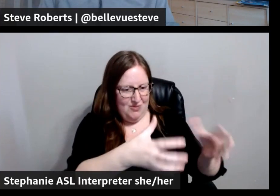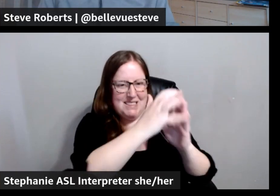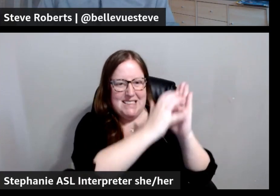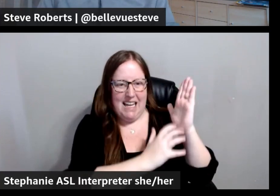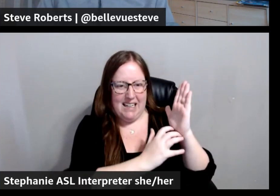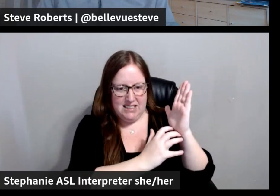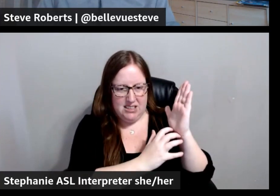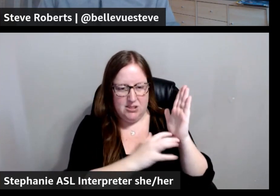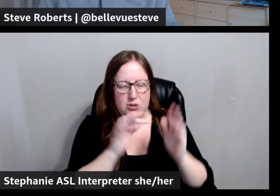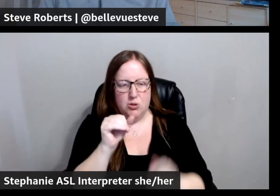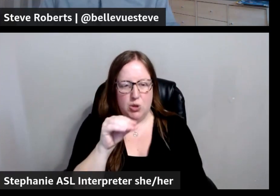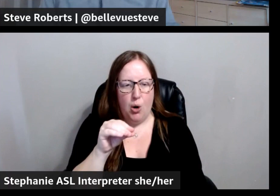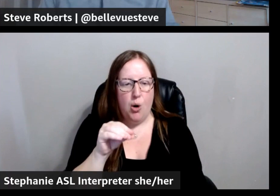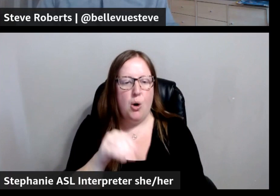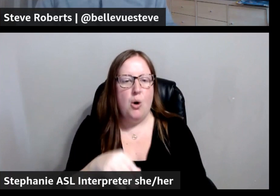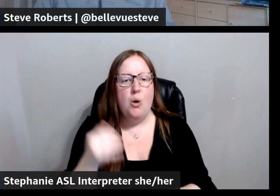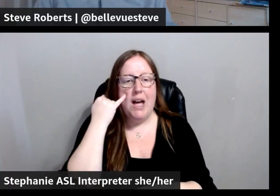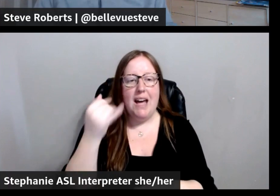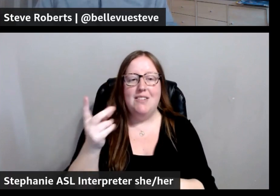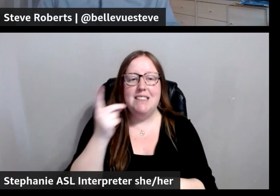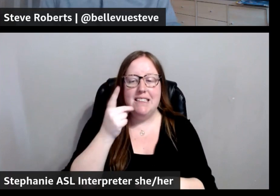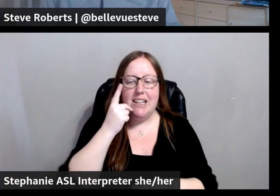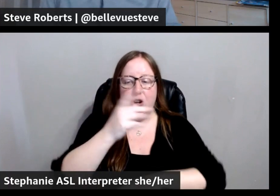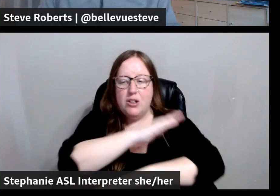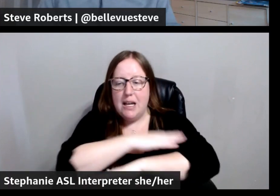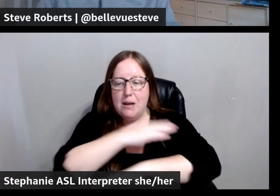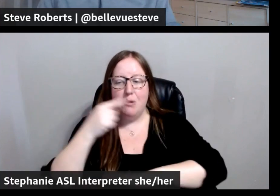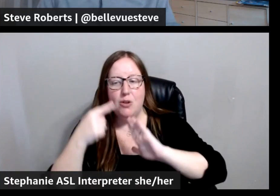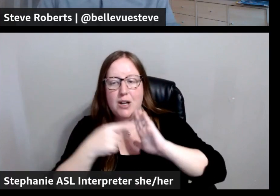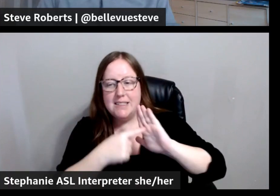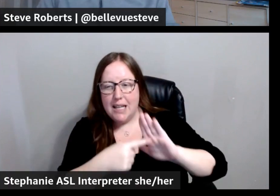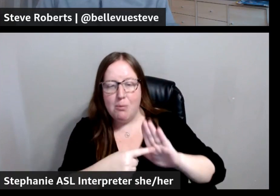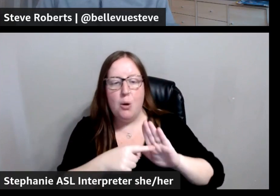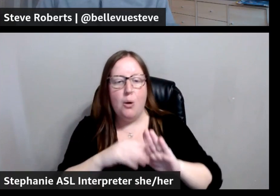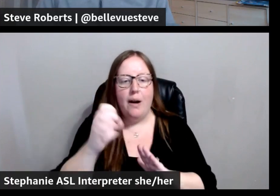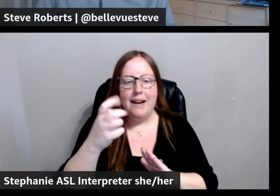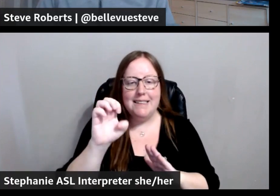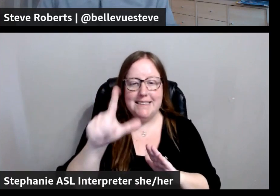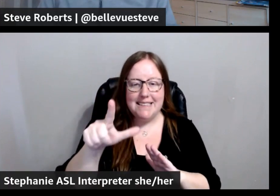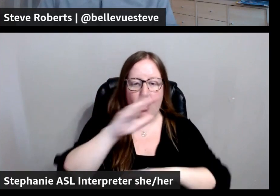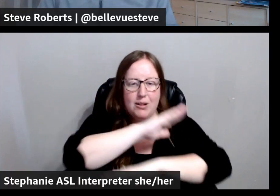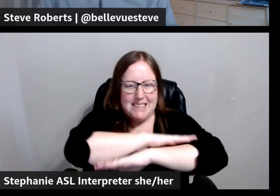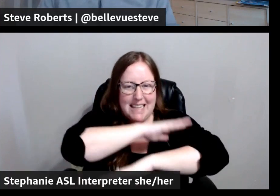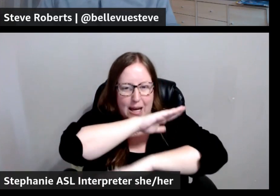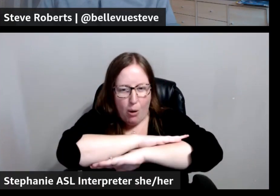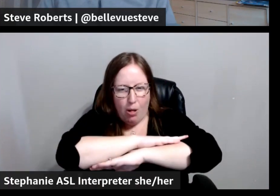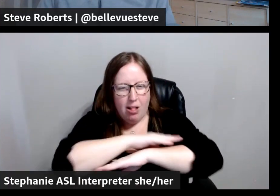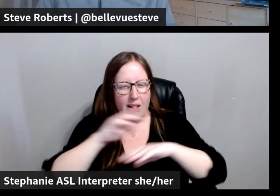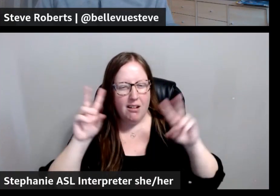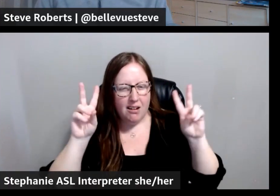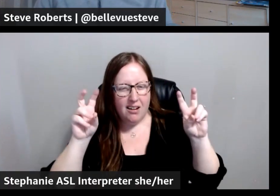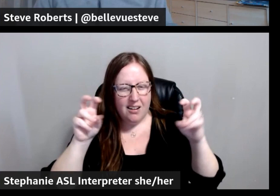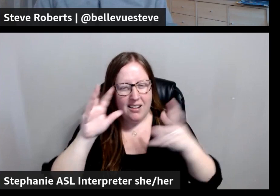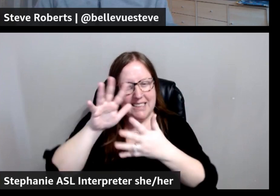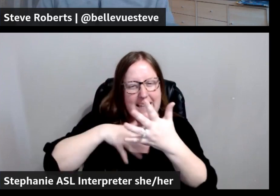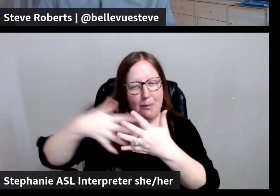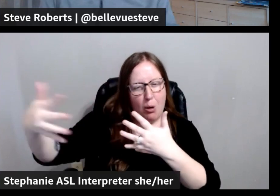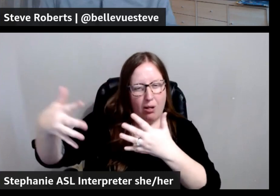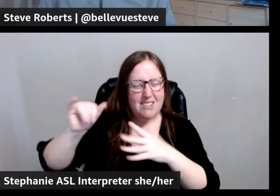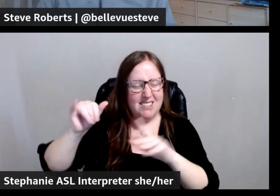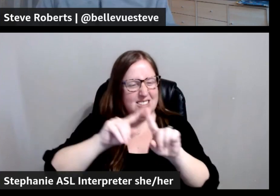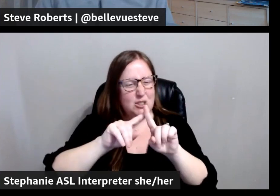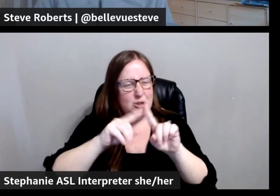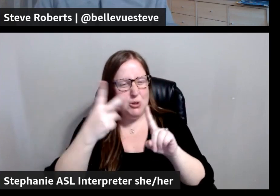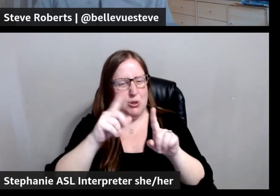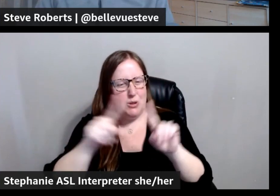And so, you know, or whether it's a dinner table or an Excel table, you know, those are two different things, but they're both tables, right? So